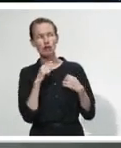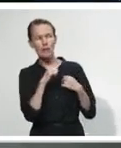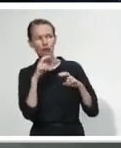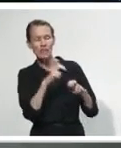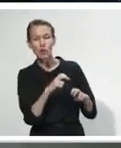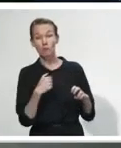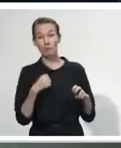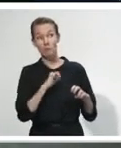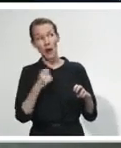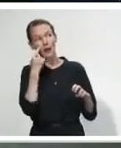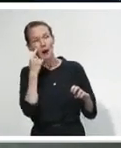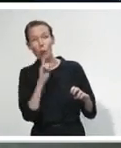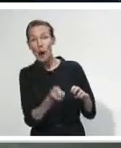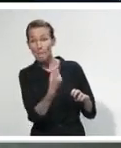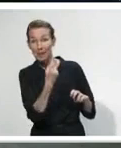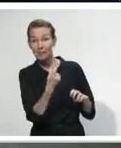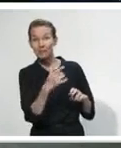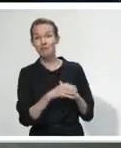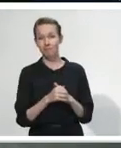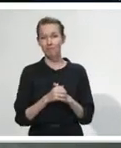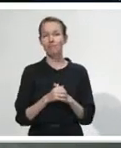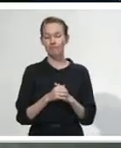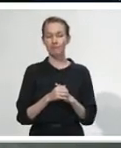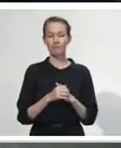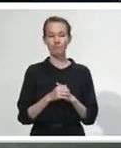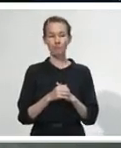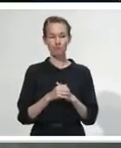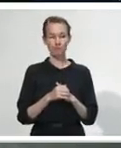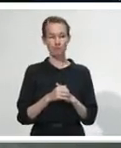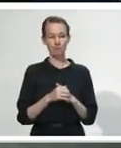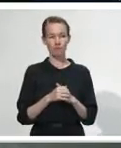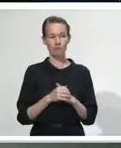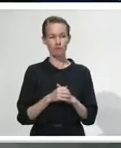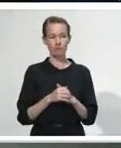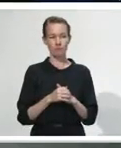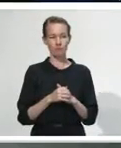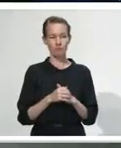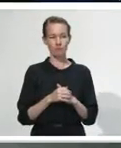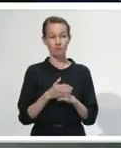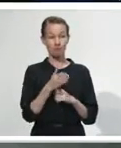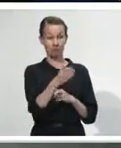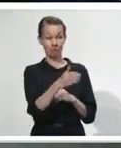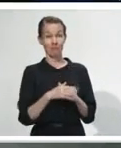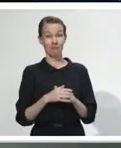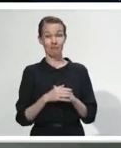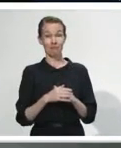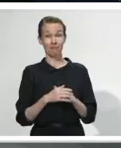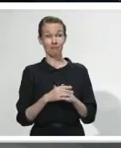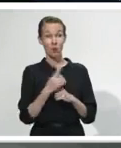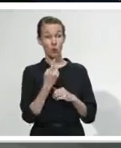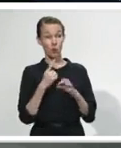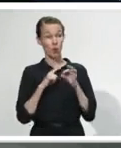what happens when that is published. Thomas? So, Prime Minister, just on drugs, an analysis from a